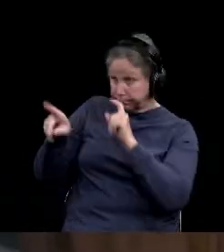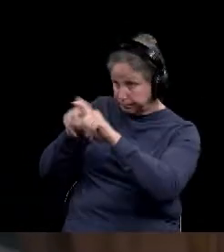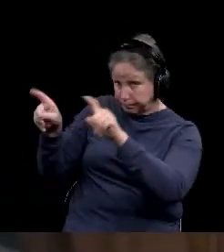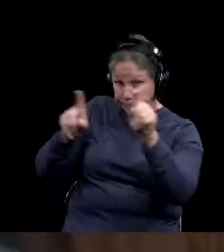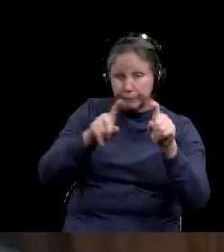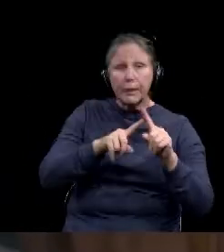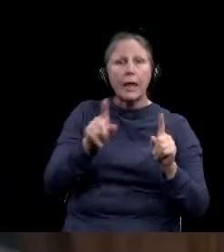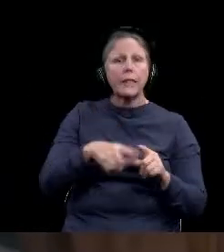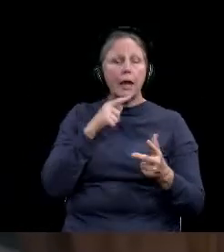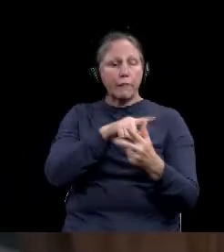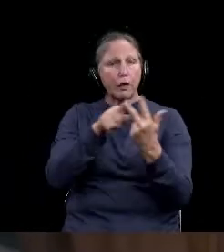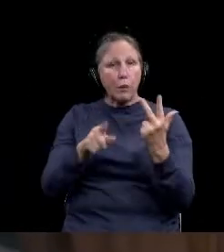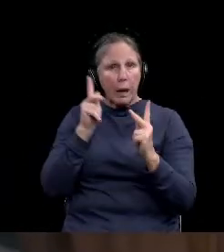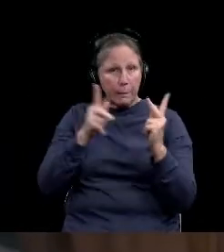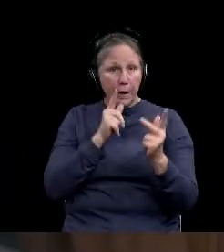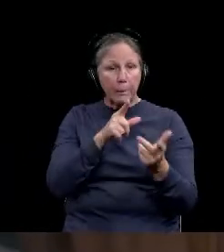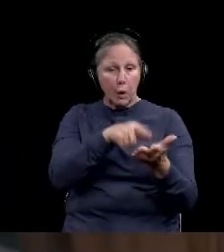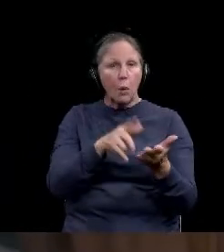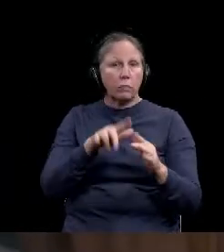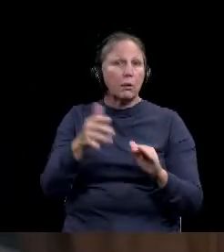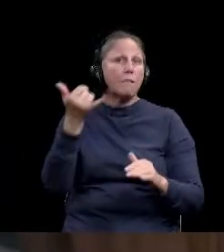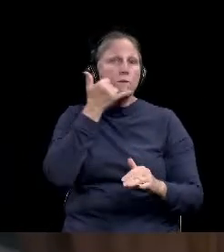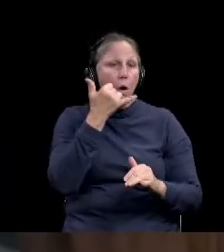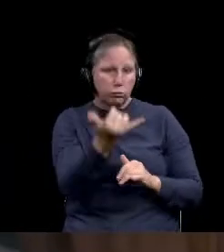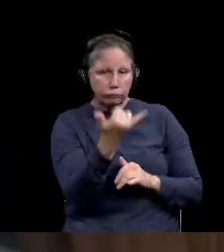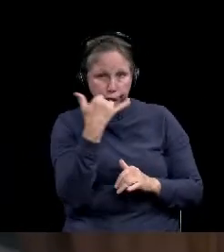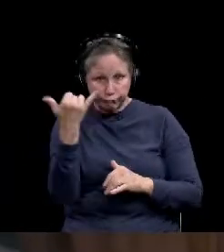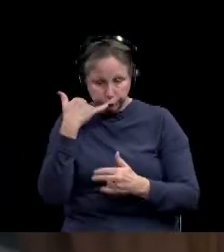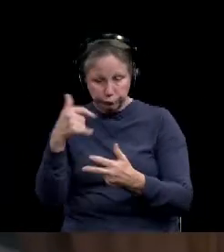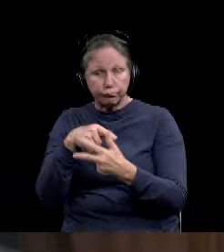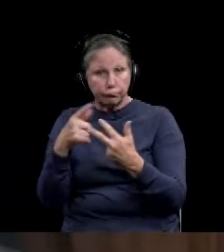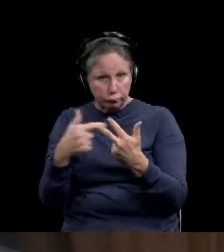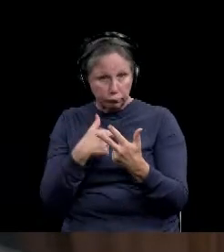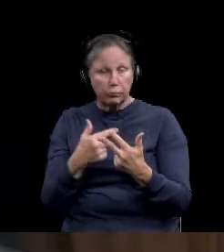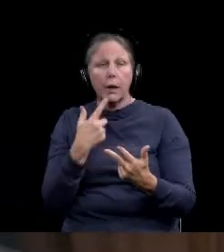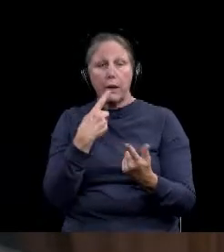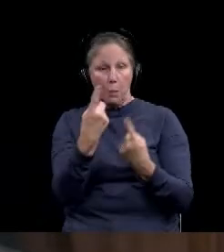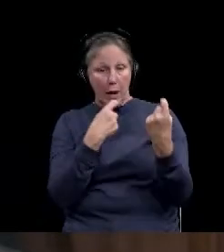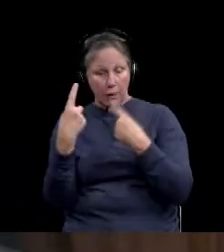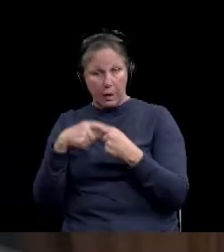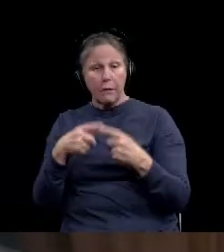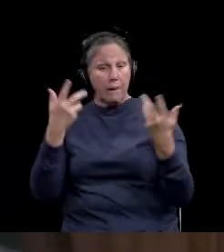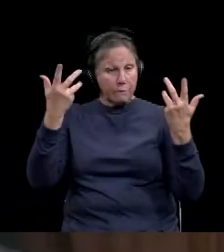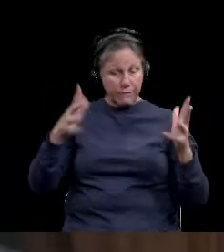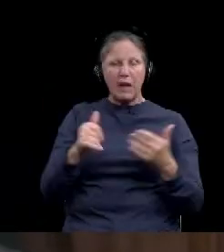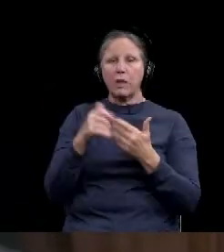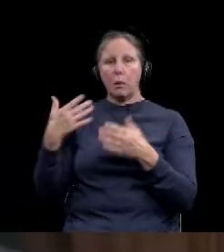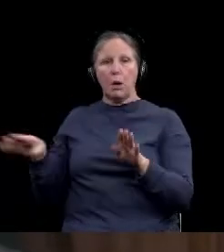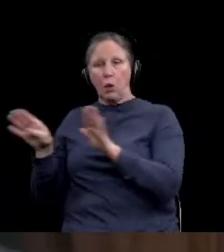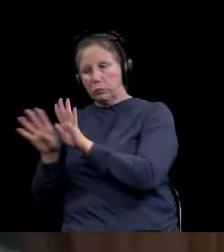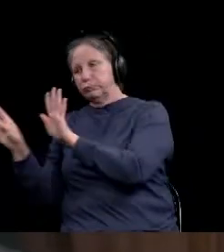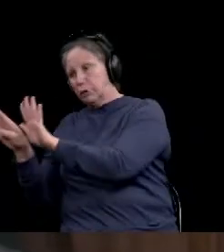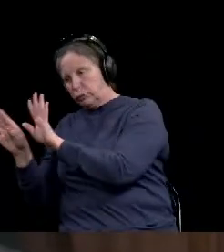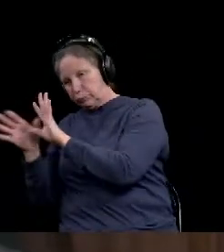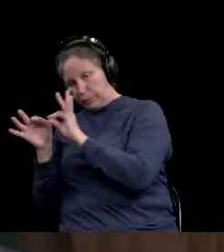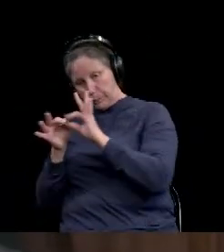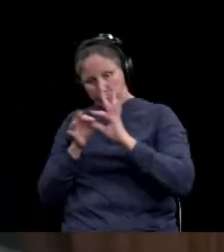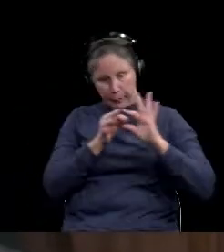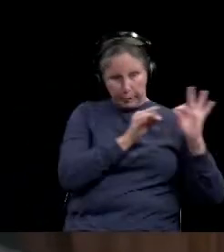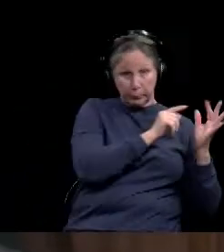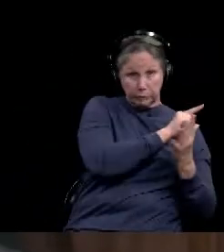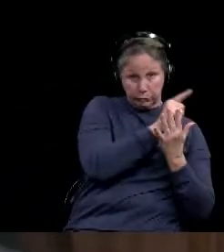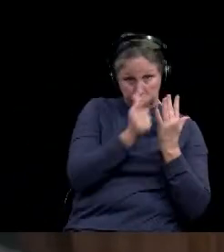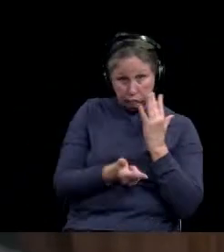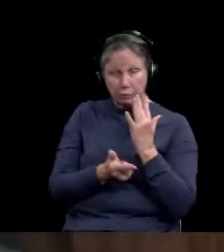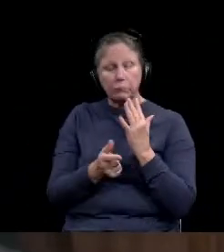the media. We have three registered media representatives on the call today. And the following that we'll wrap up with closing comments from each of